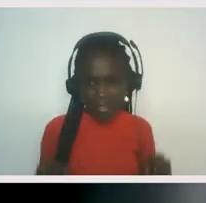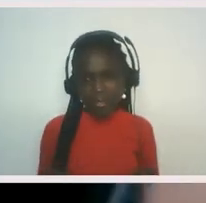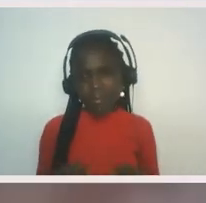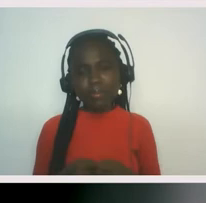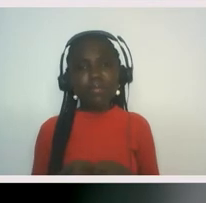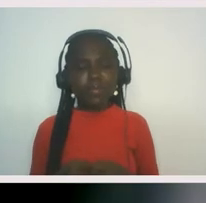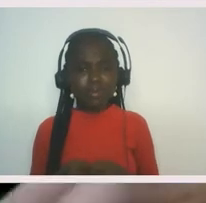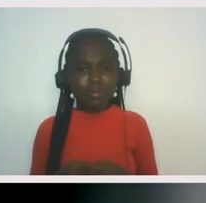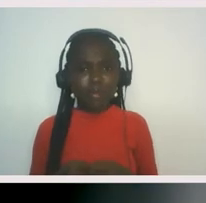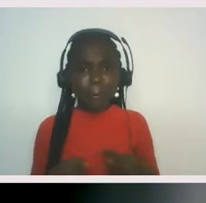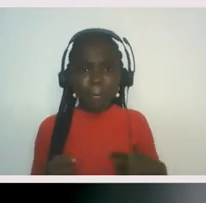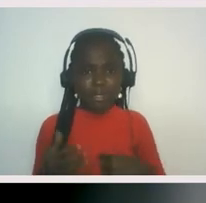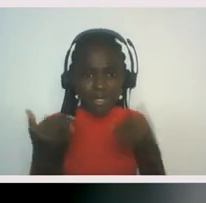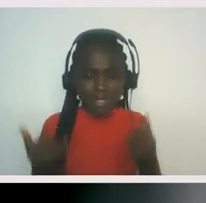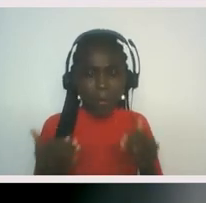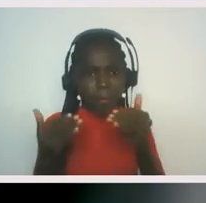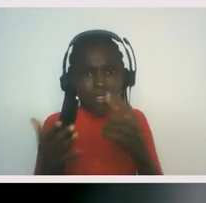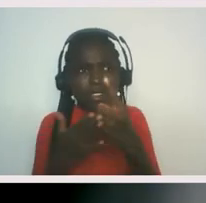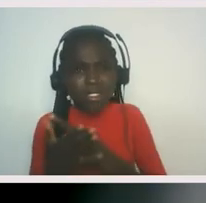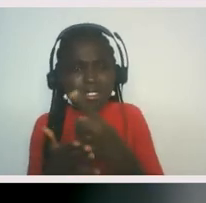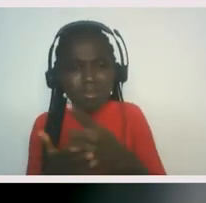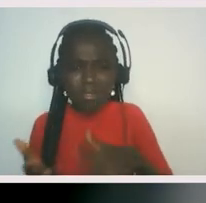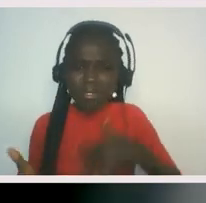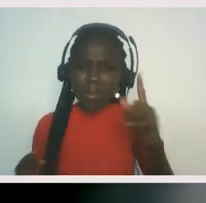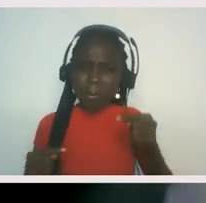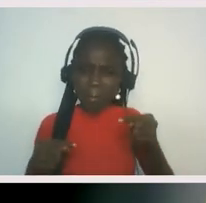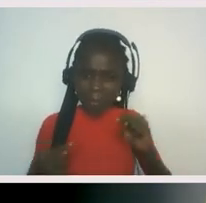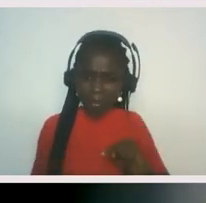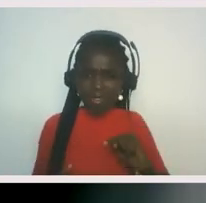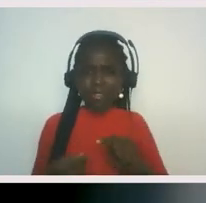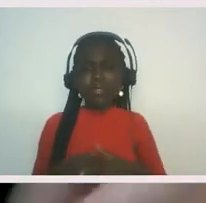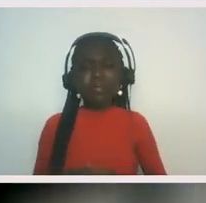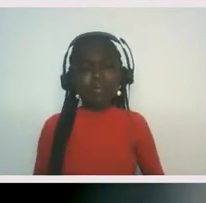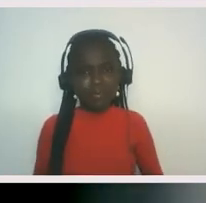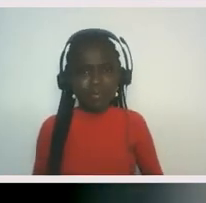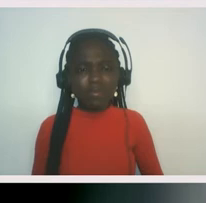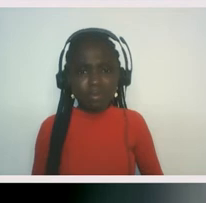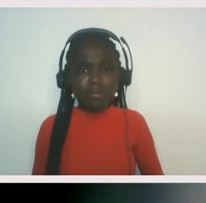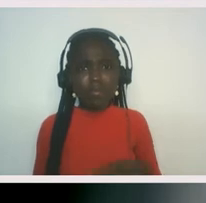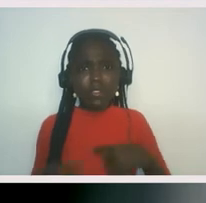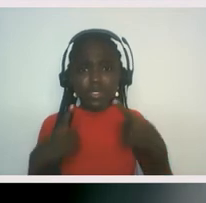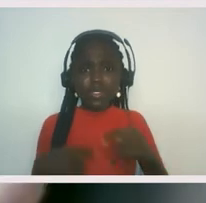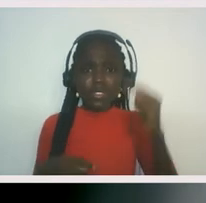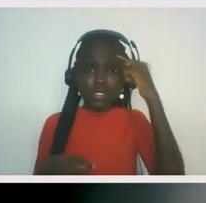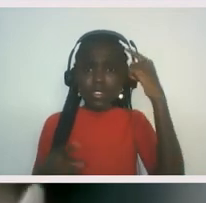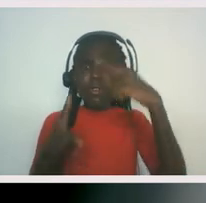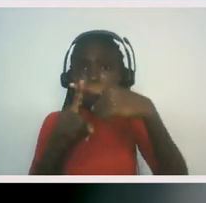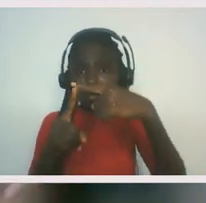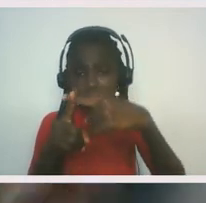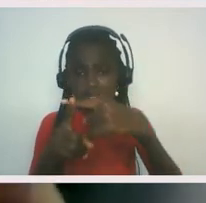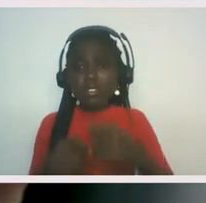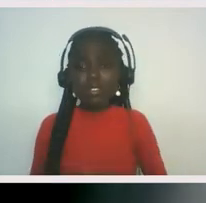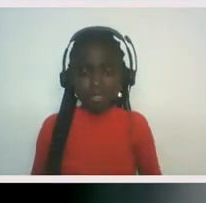engage this conversation and dialogue, I do it with hope and optimism that as human